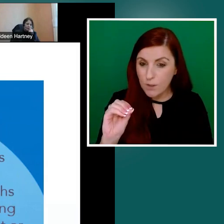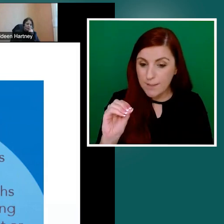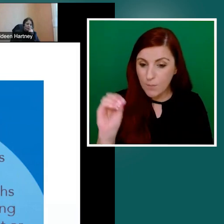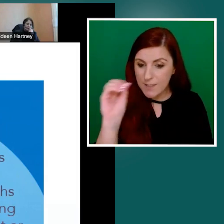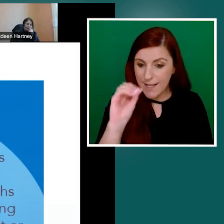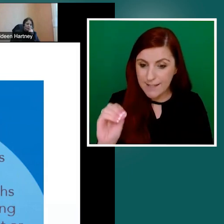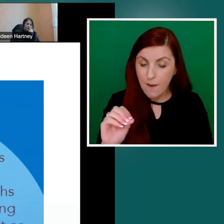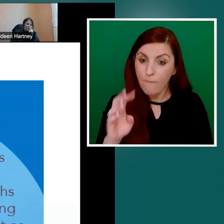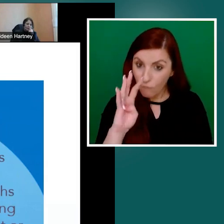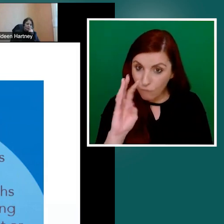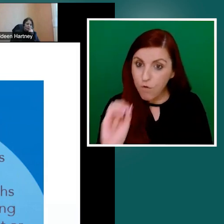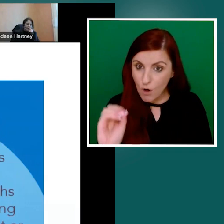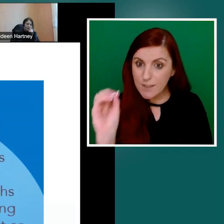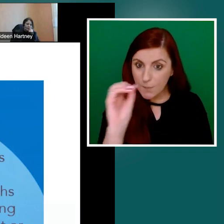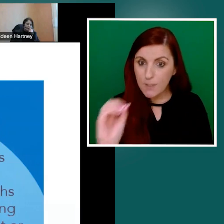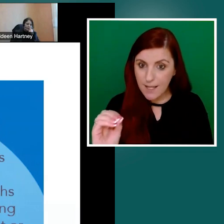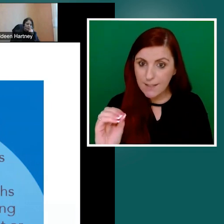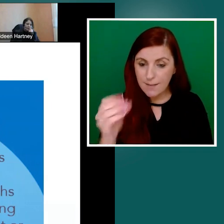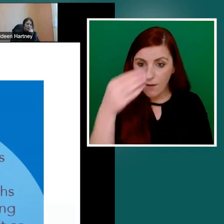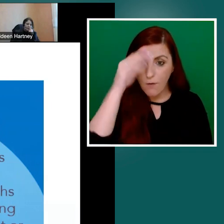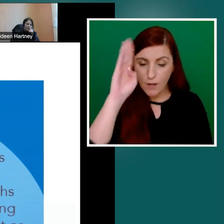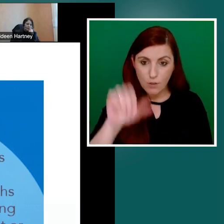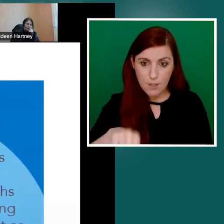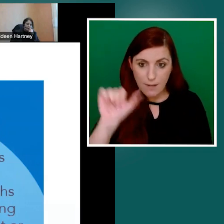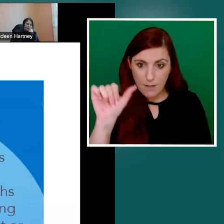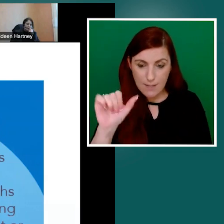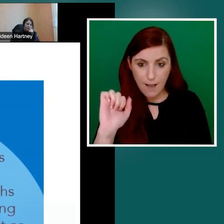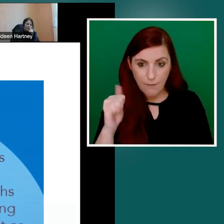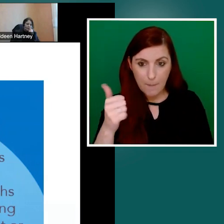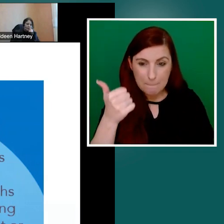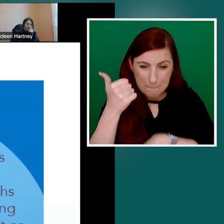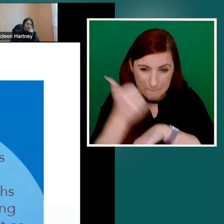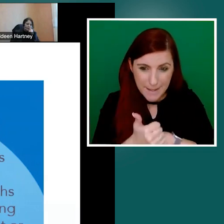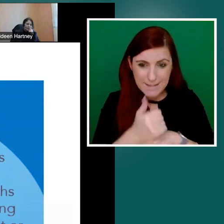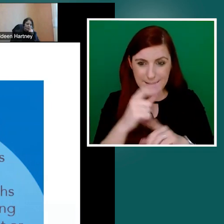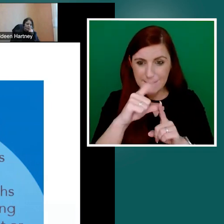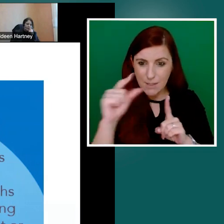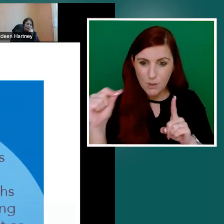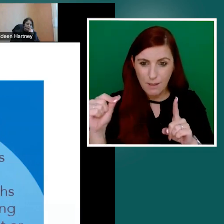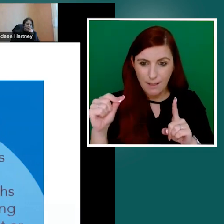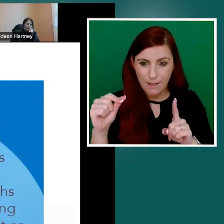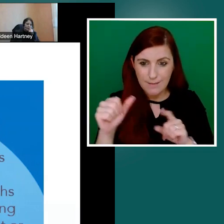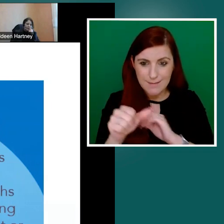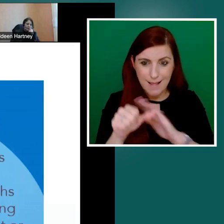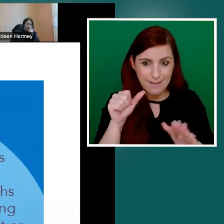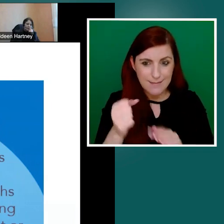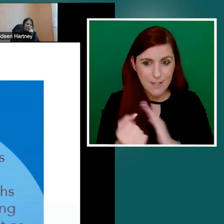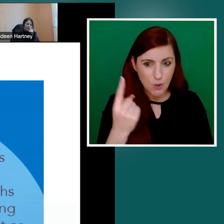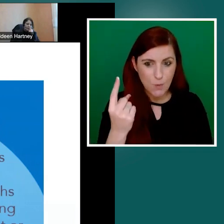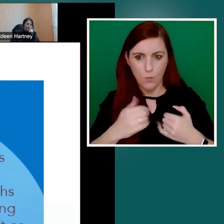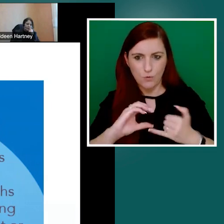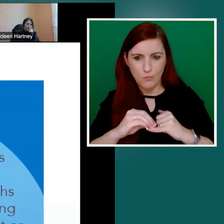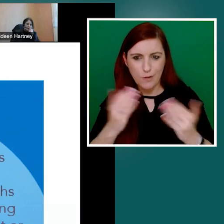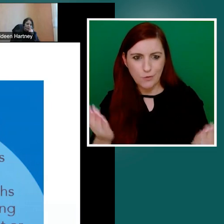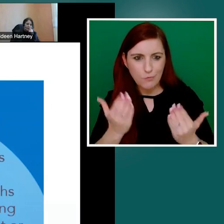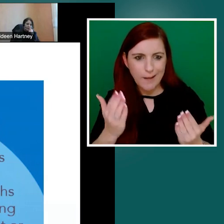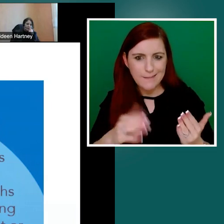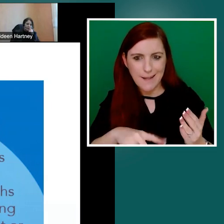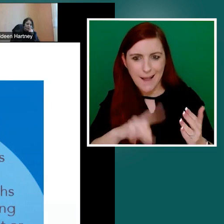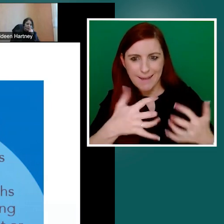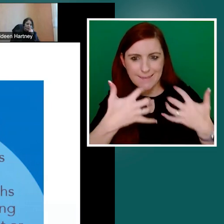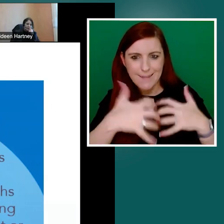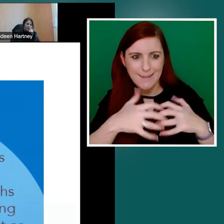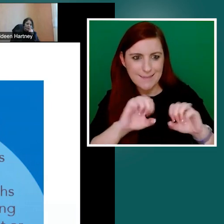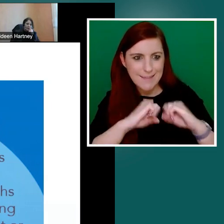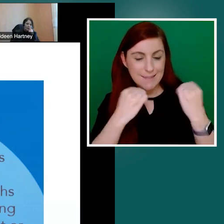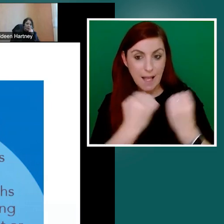And that means using a mouse, using a keyboard, logging on. And we're trying to create a high tech society. But the